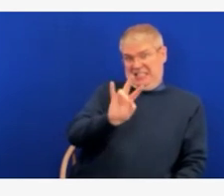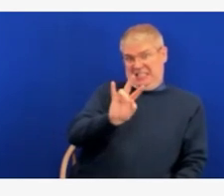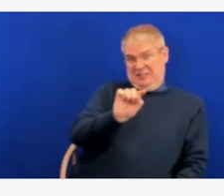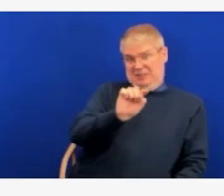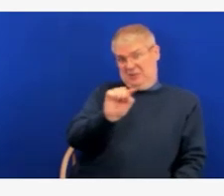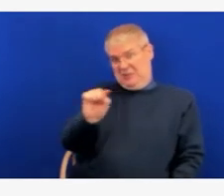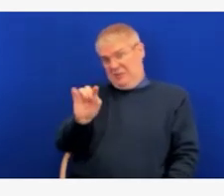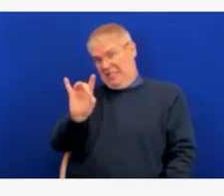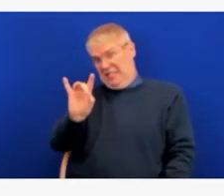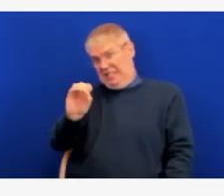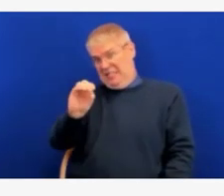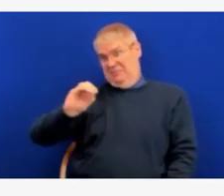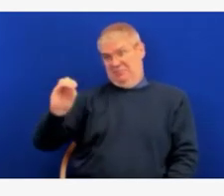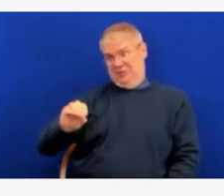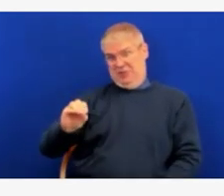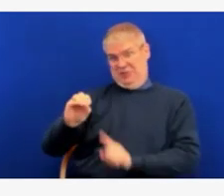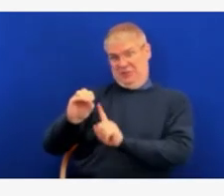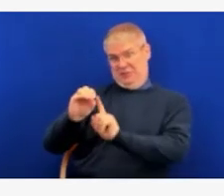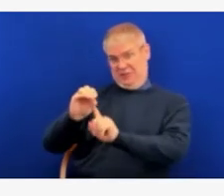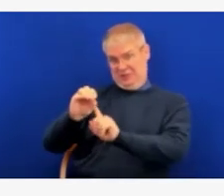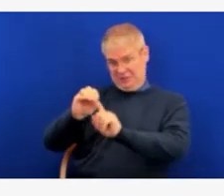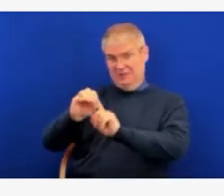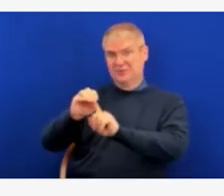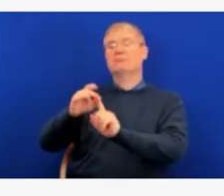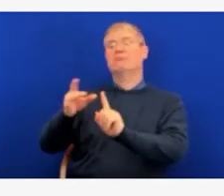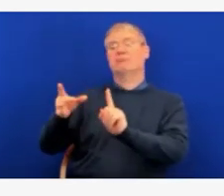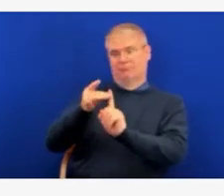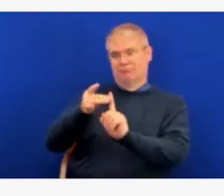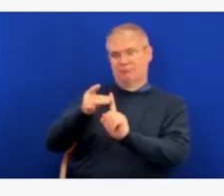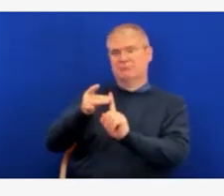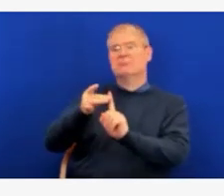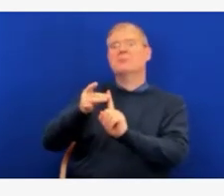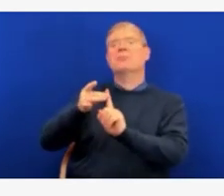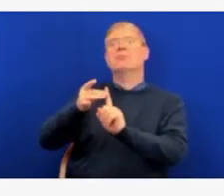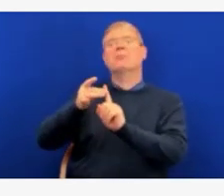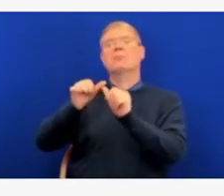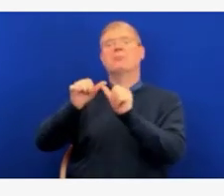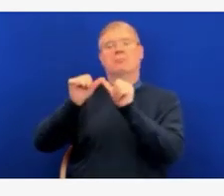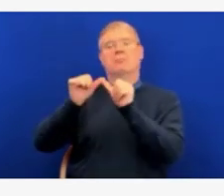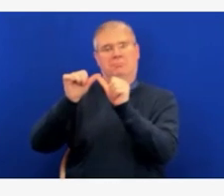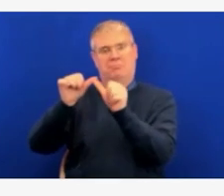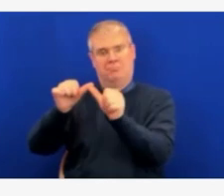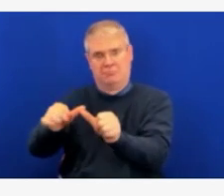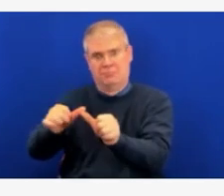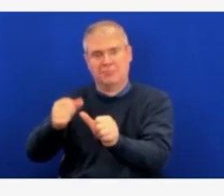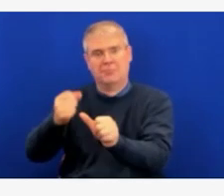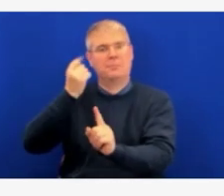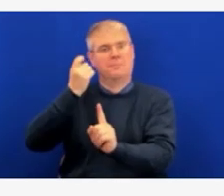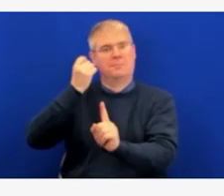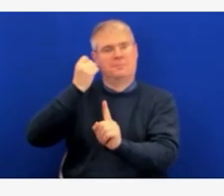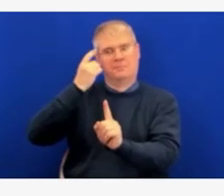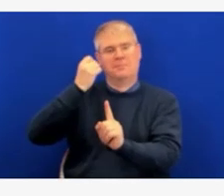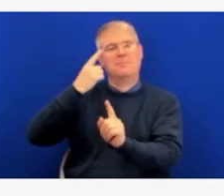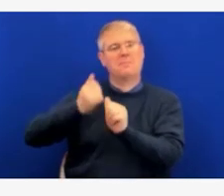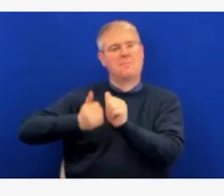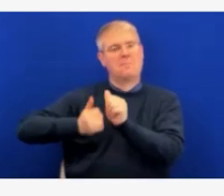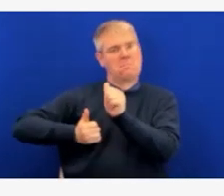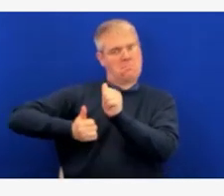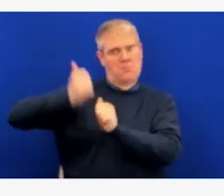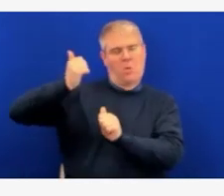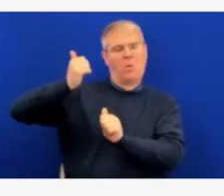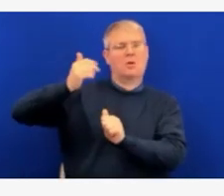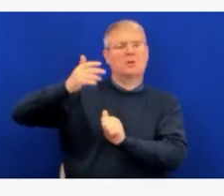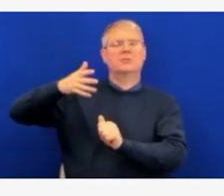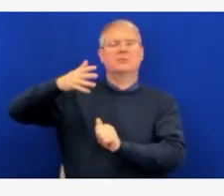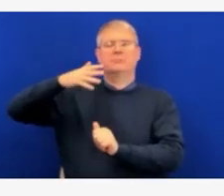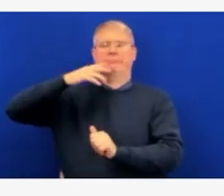My inclination is to say it's more common in adolescents than younger children because they tend to present in a more